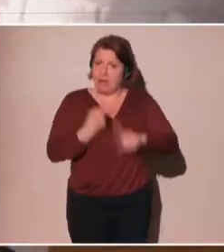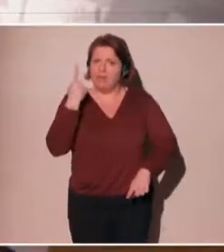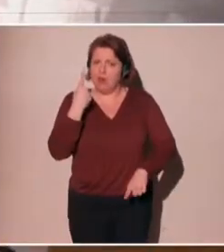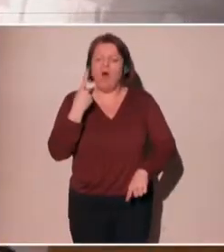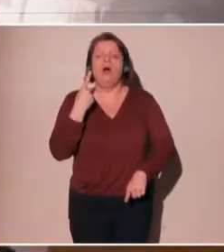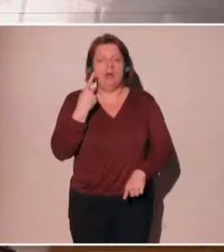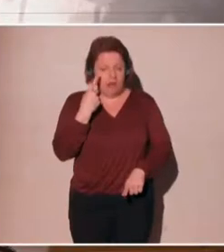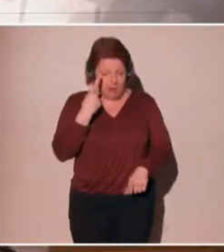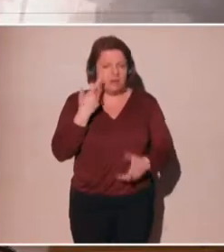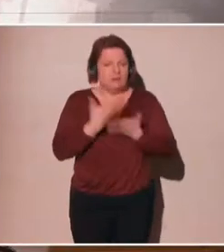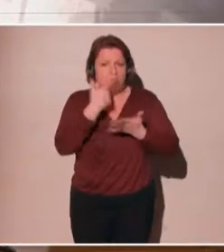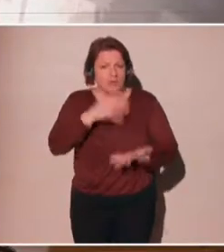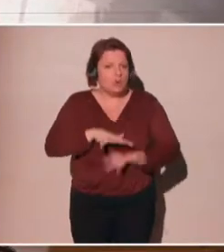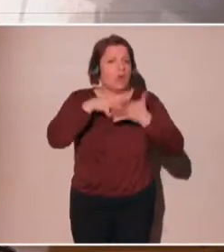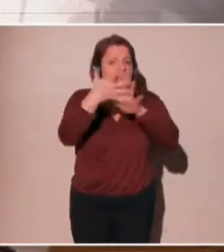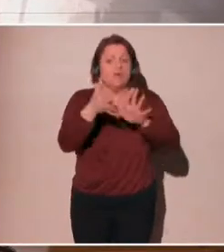importance of the data.